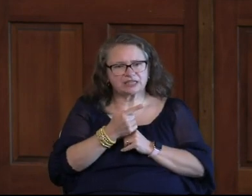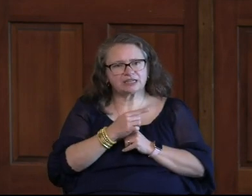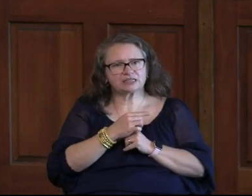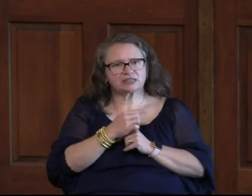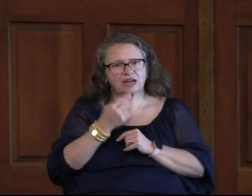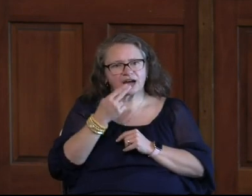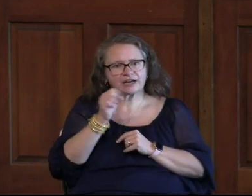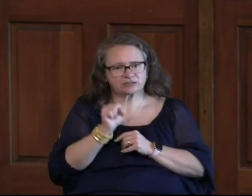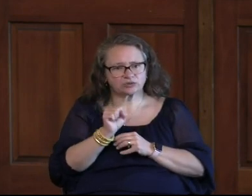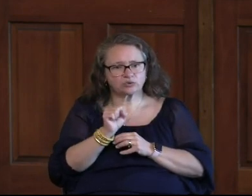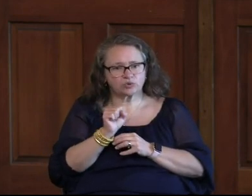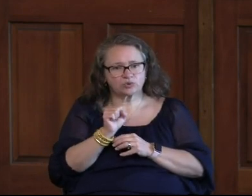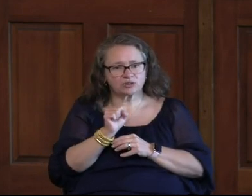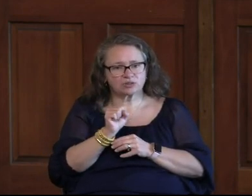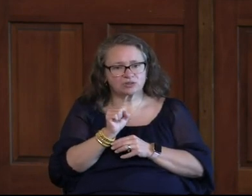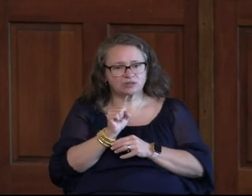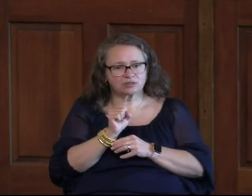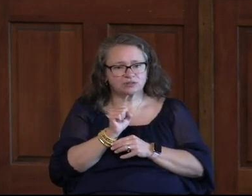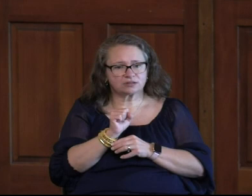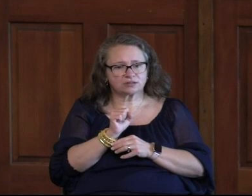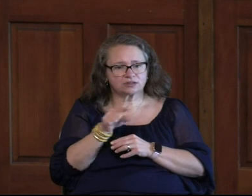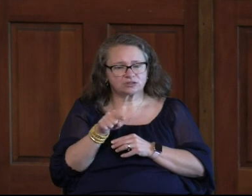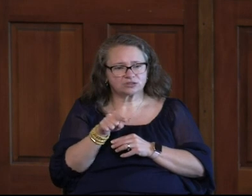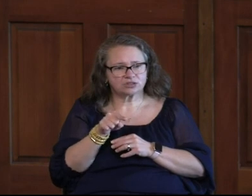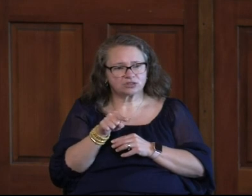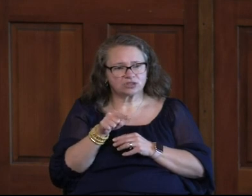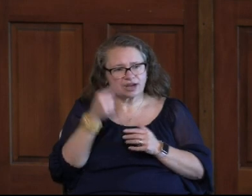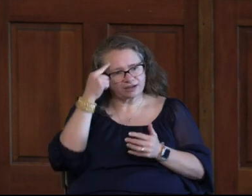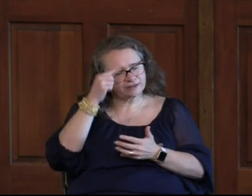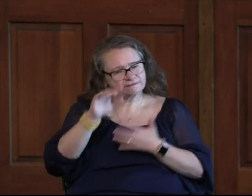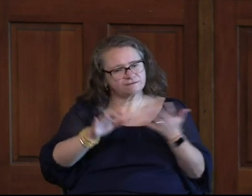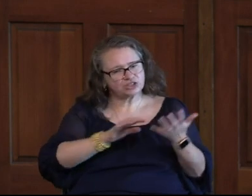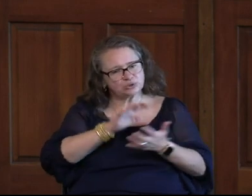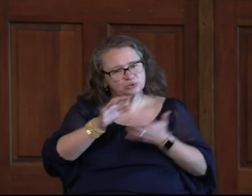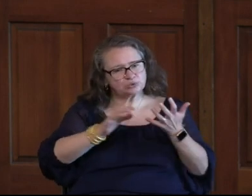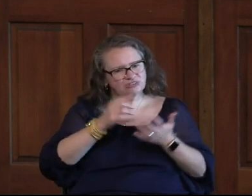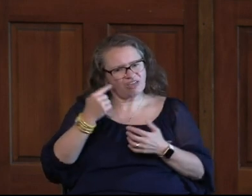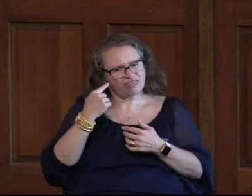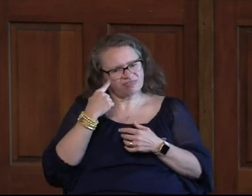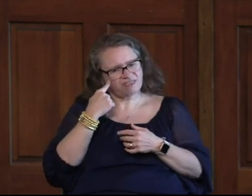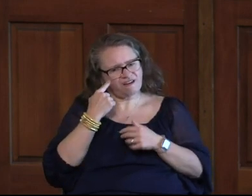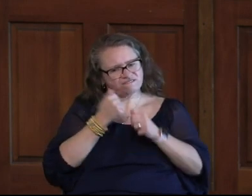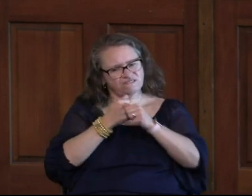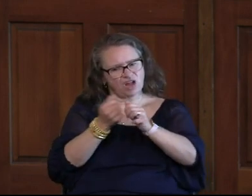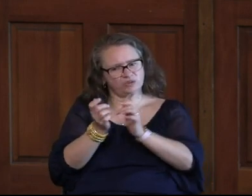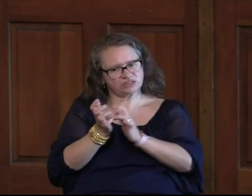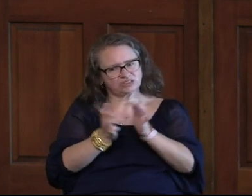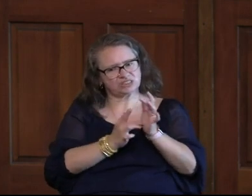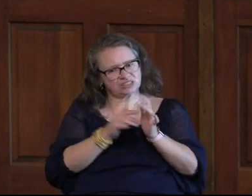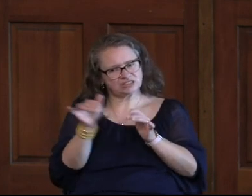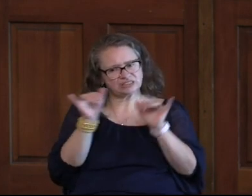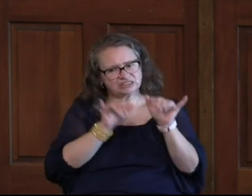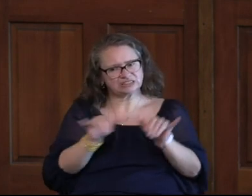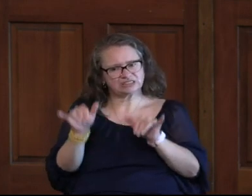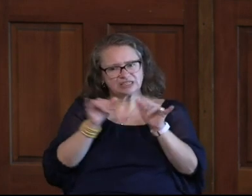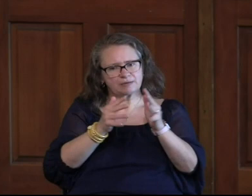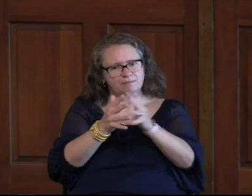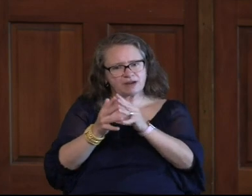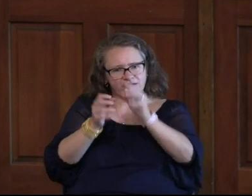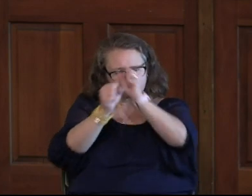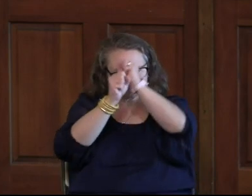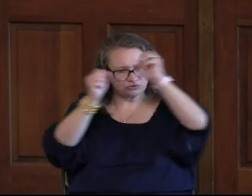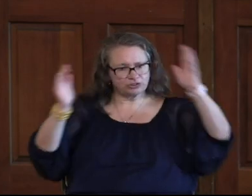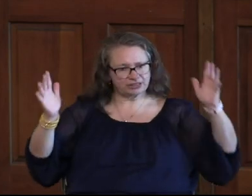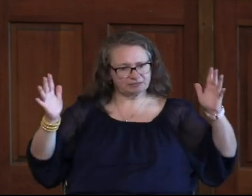in high school, she kind of got confused. She thought following Jesus was the same as the American dream.